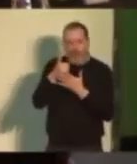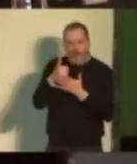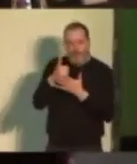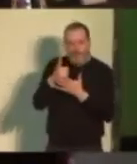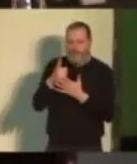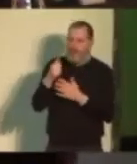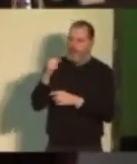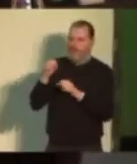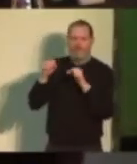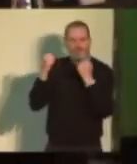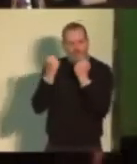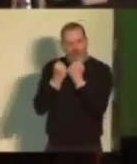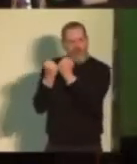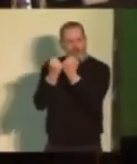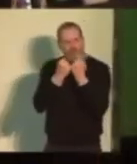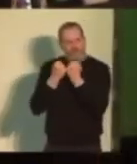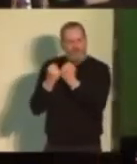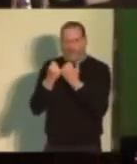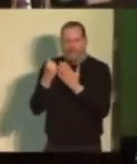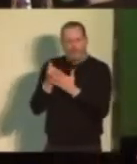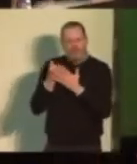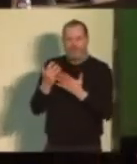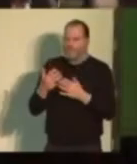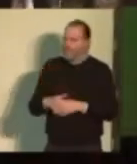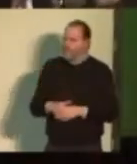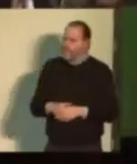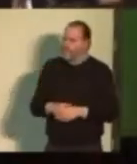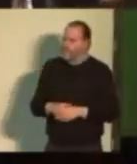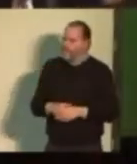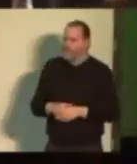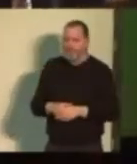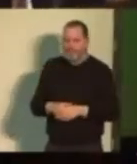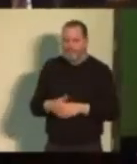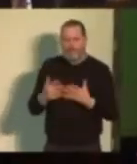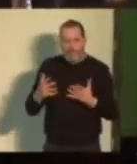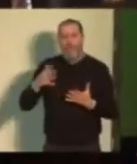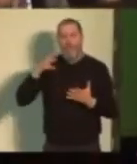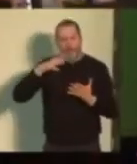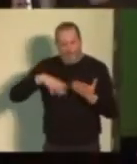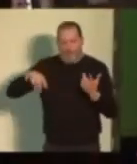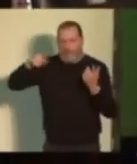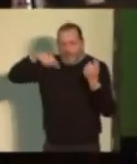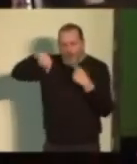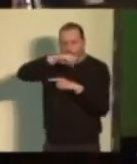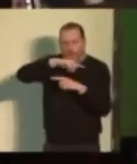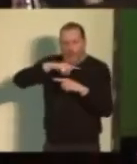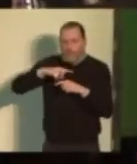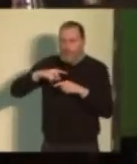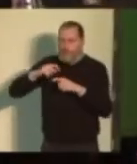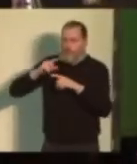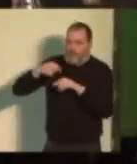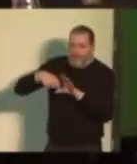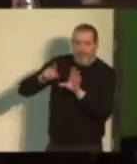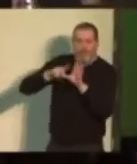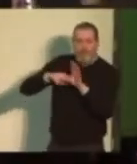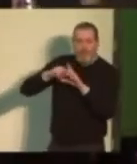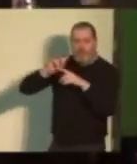solidarity in this room. If we could bottle it, we would, but we're going to need that in the years to come.